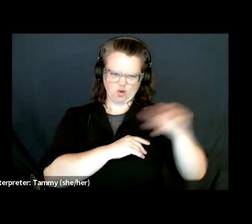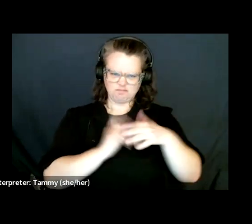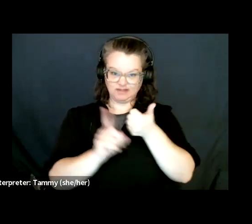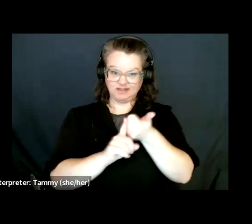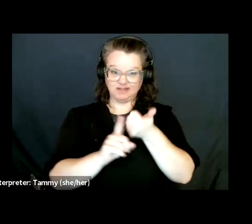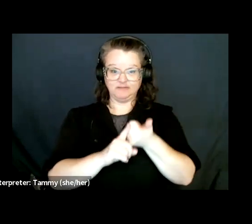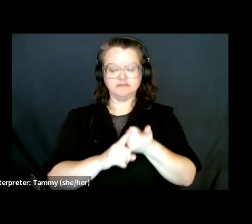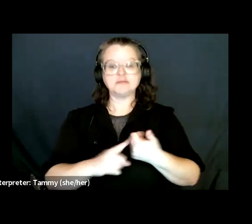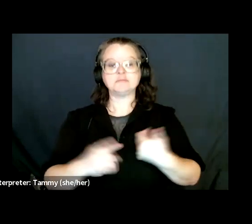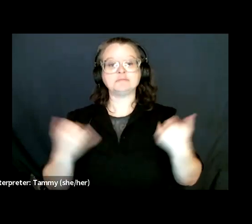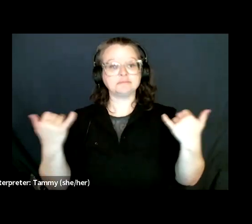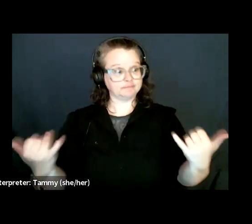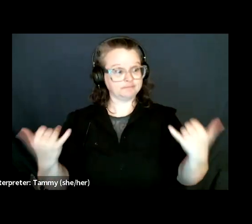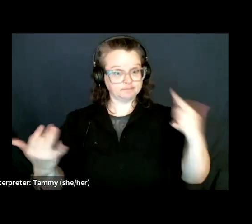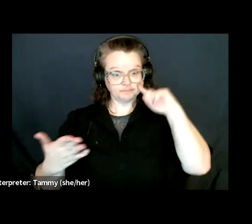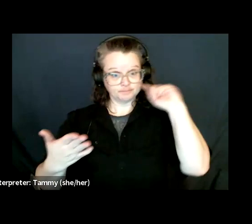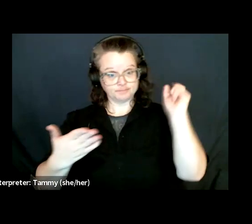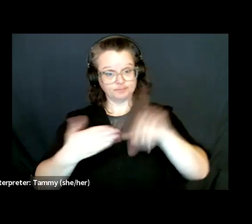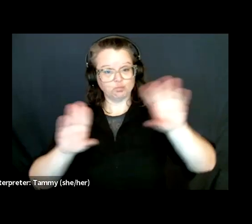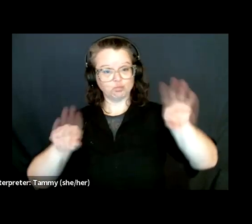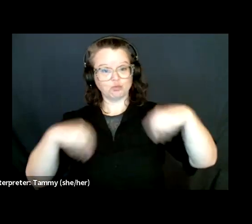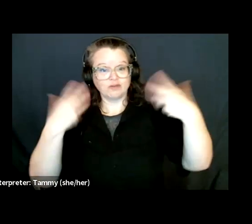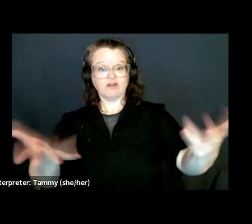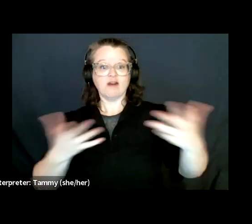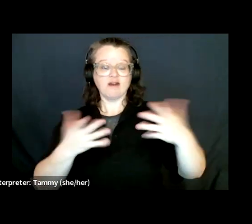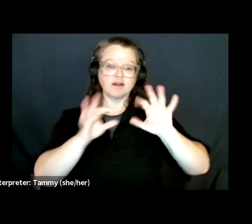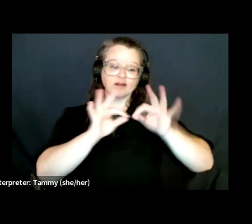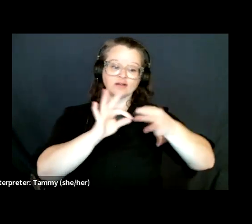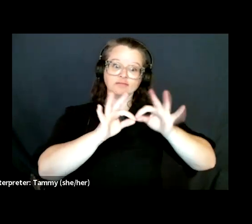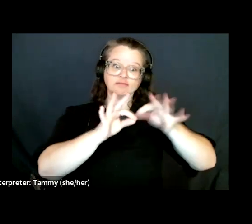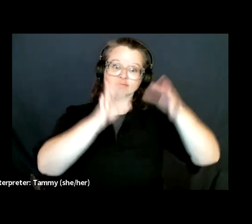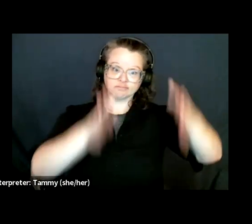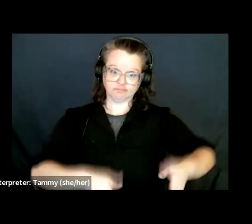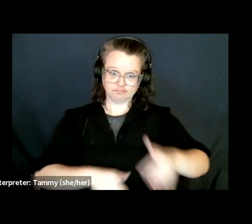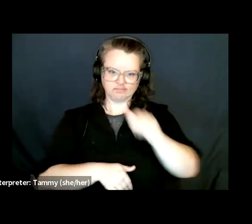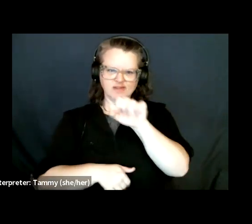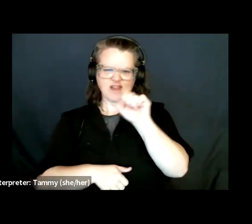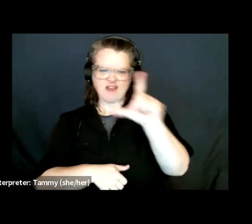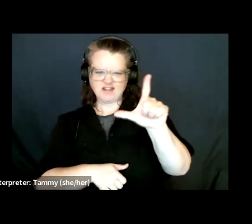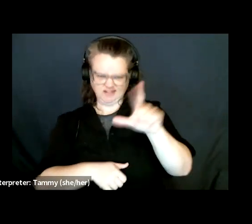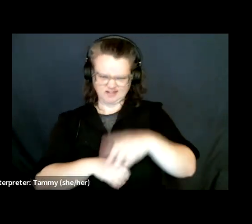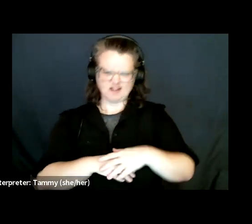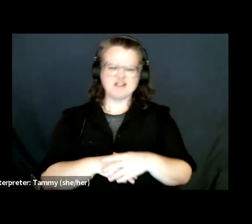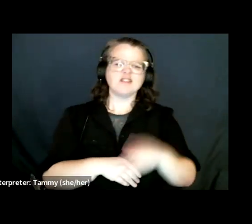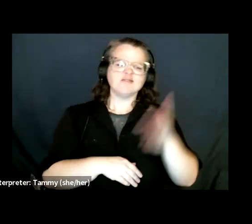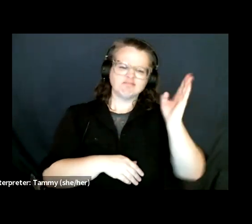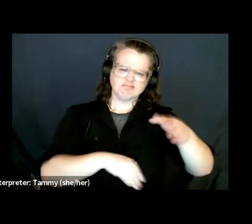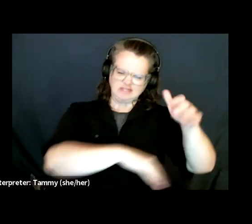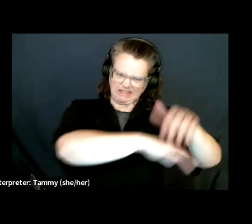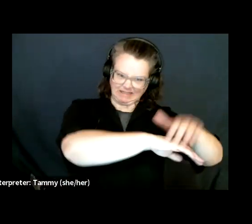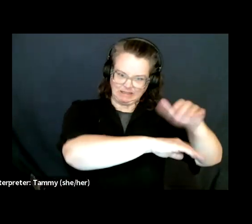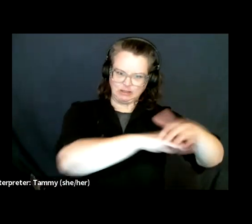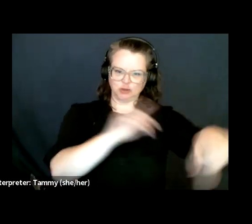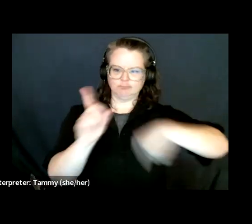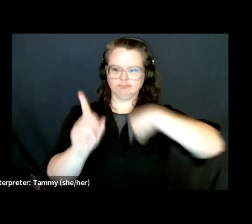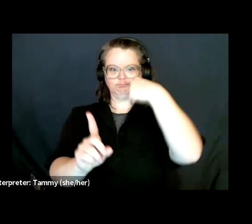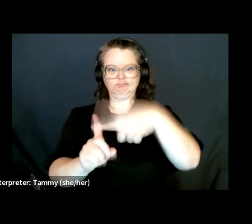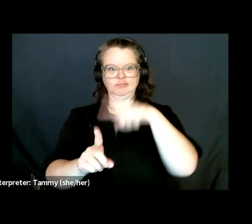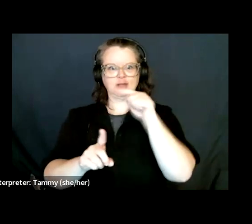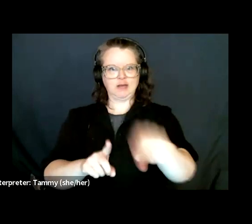in the Zoom menu at the bottom of your screen. If during the presentation you have questions for us,